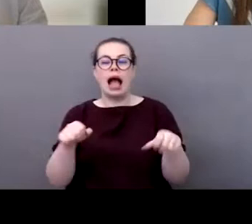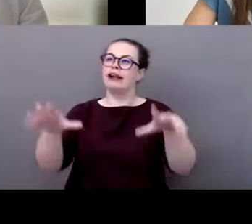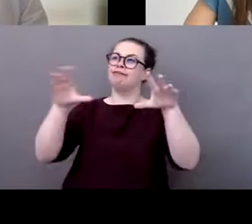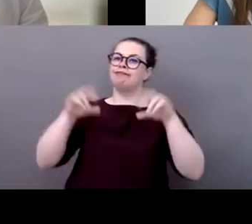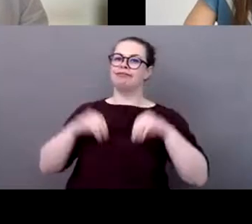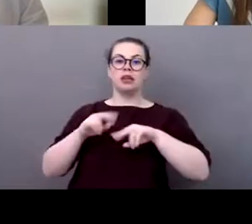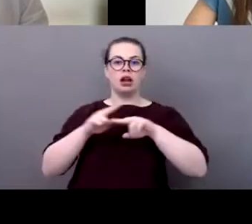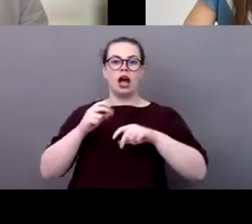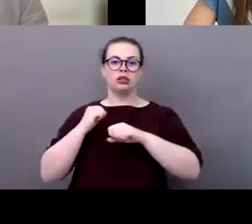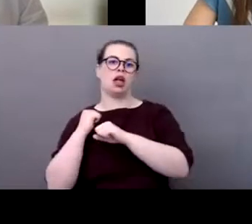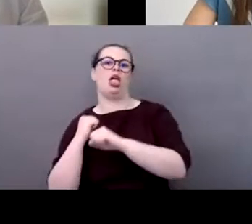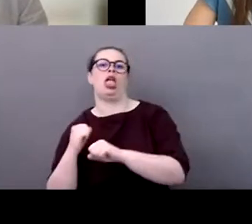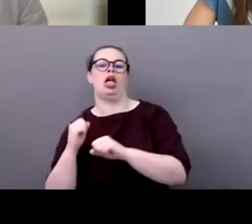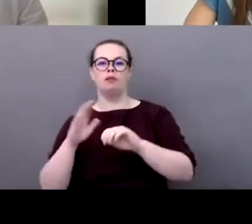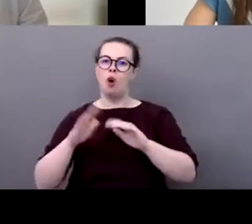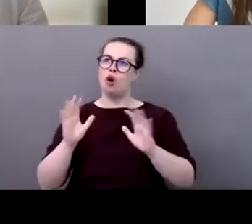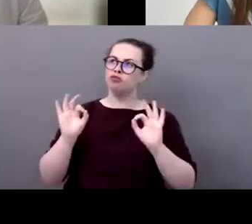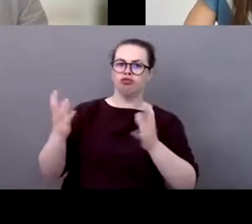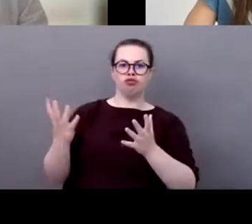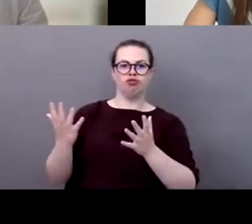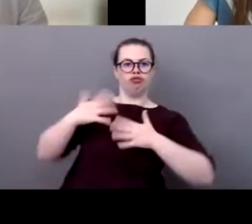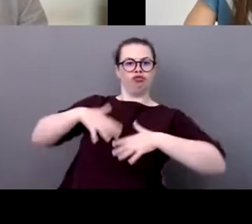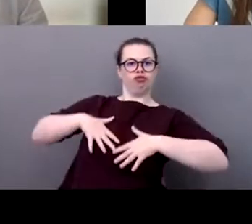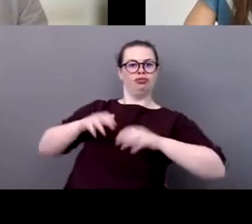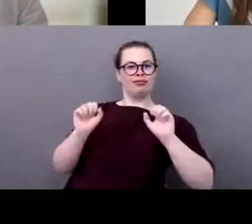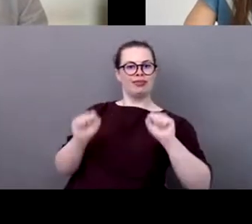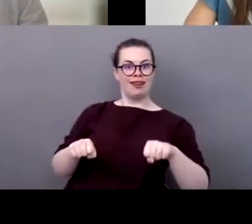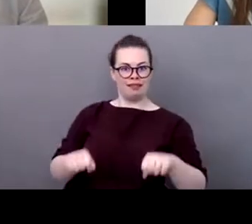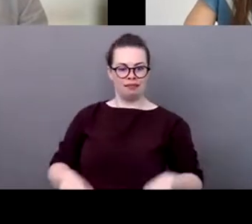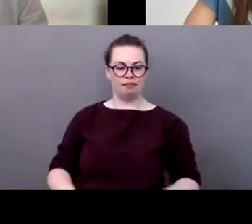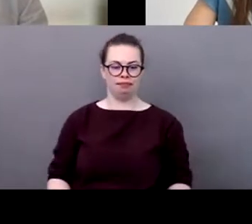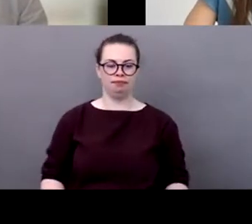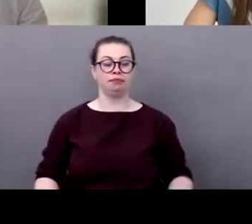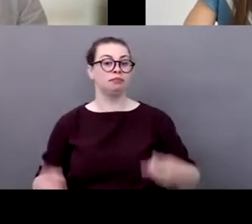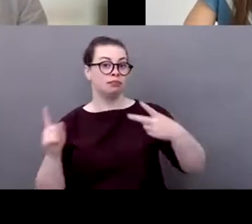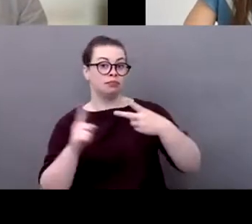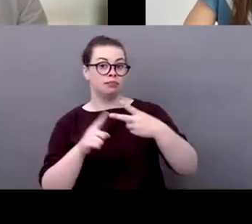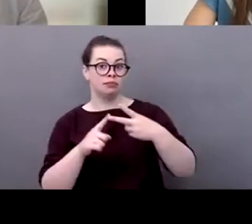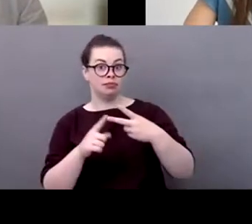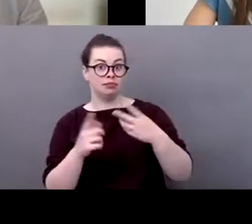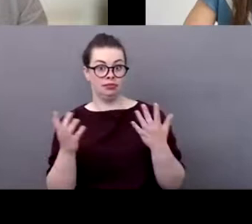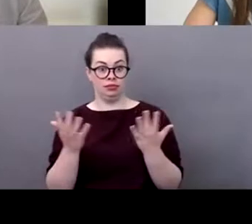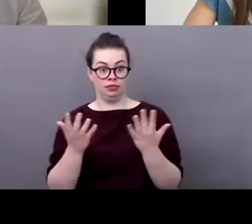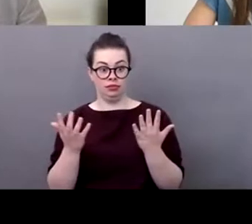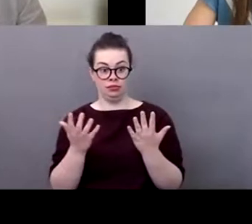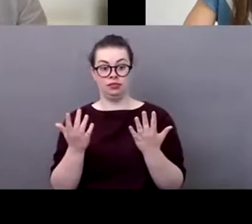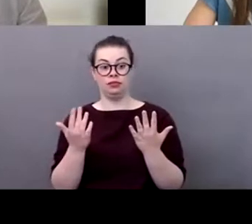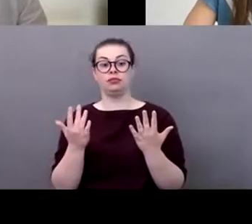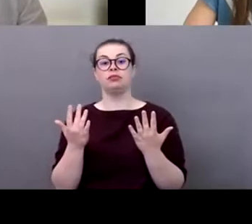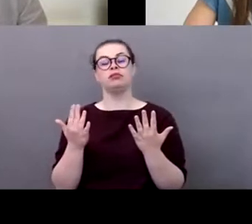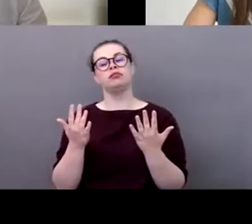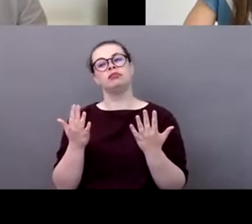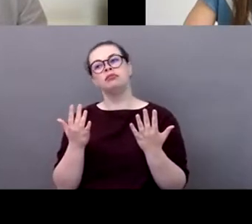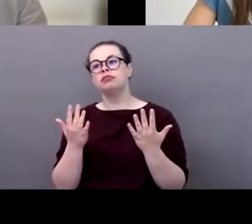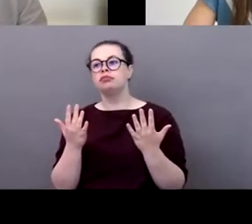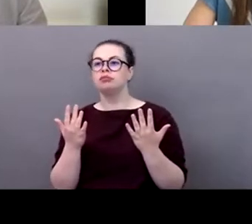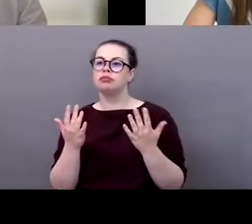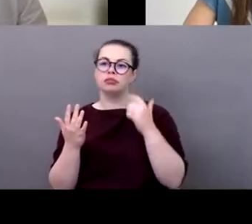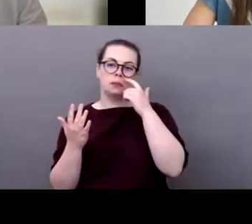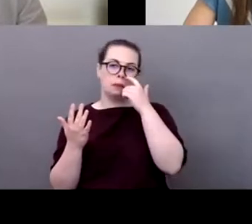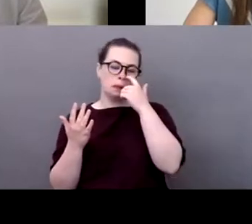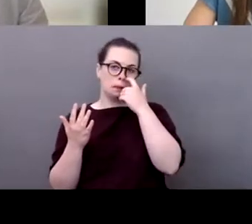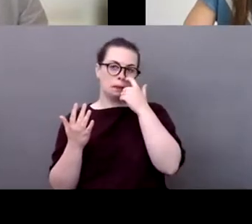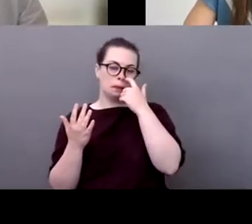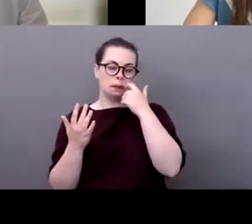performance the second thing i think i'd never however is it's a much bigger potential for sport to change